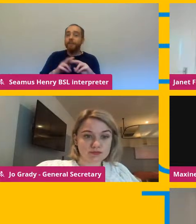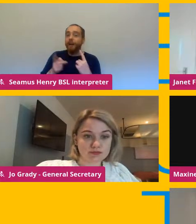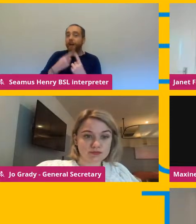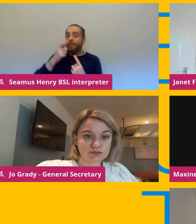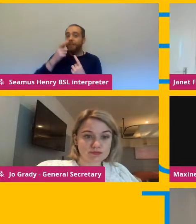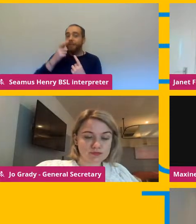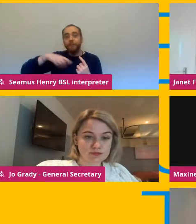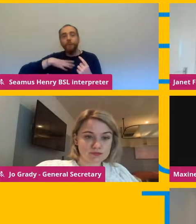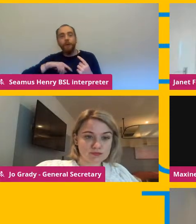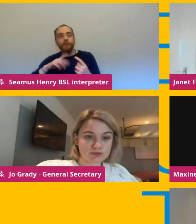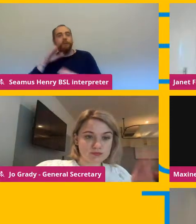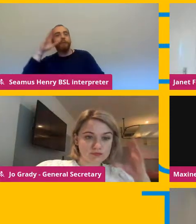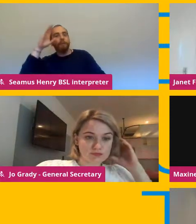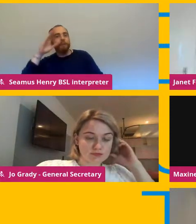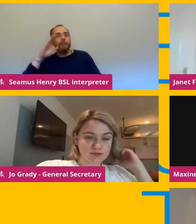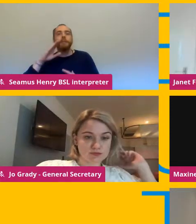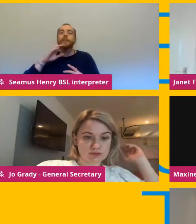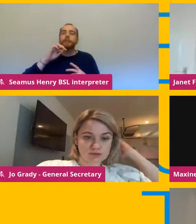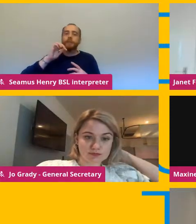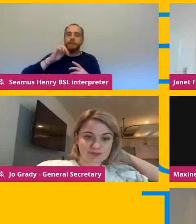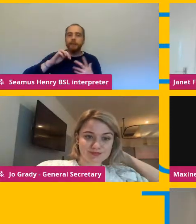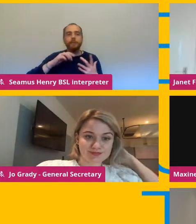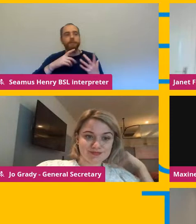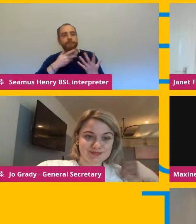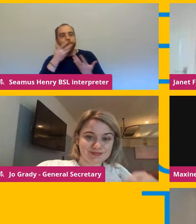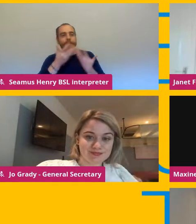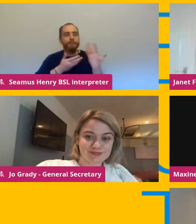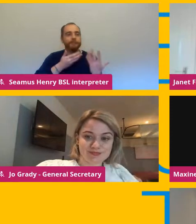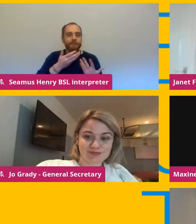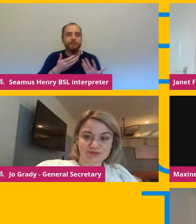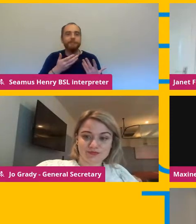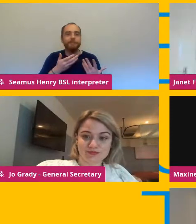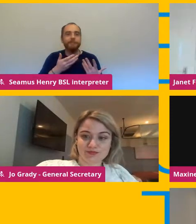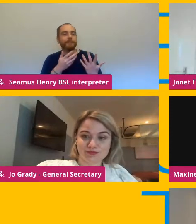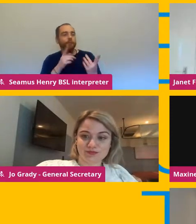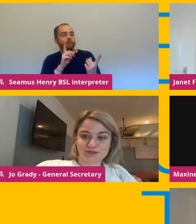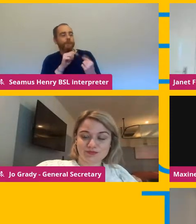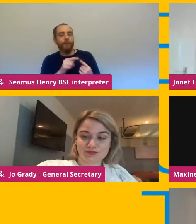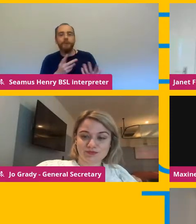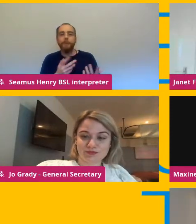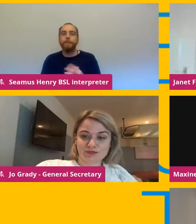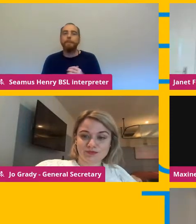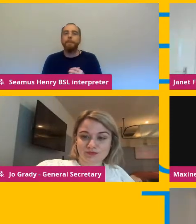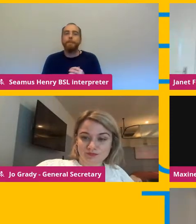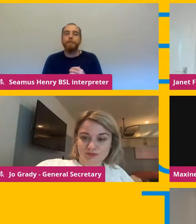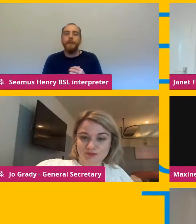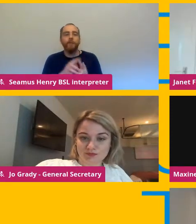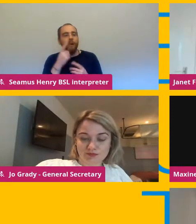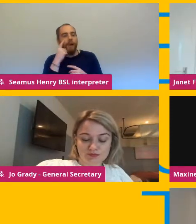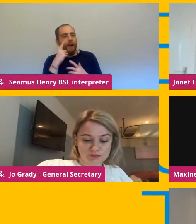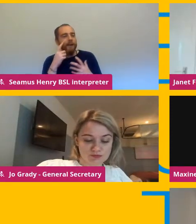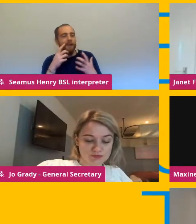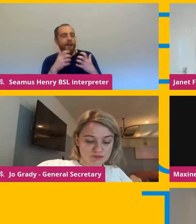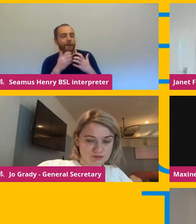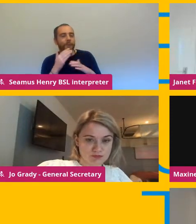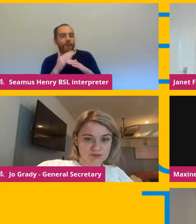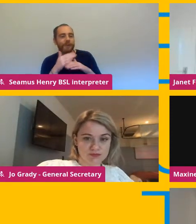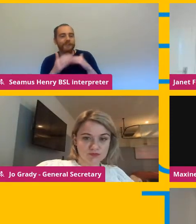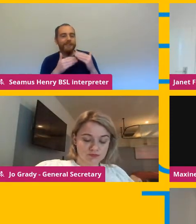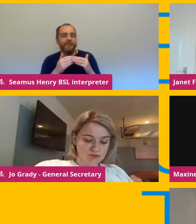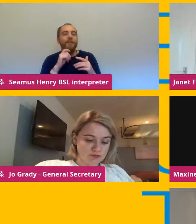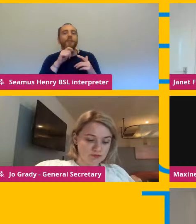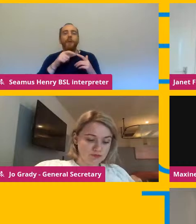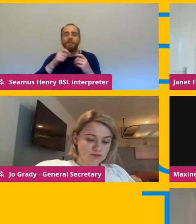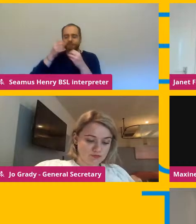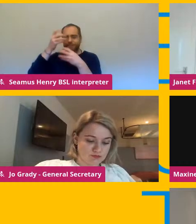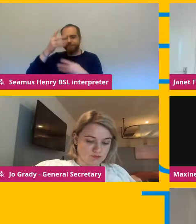got and um and i'll bring you in so see if this works ed um i'm presuming we were going in the order that that um i saw